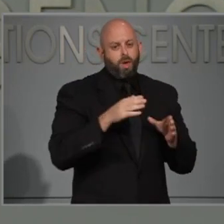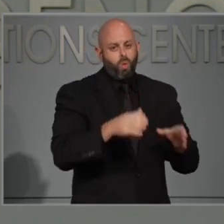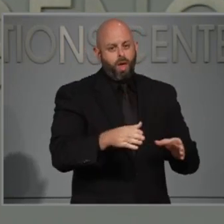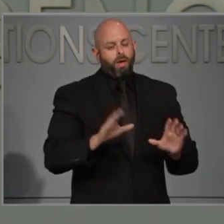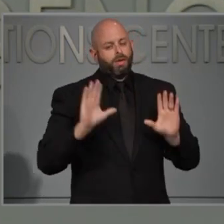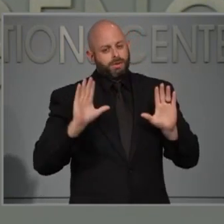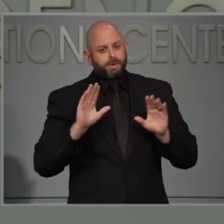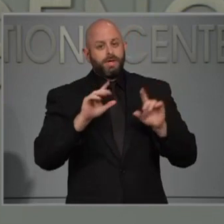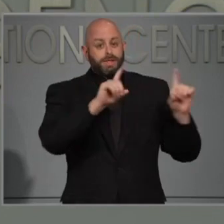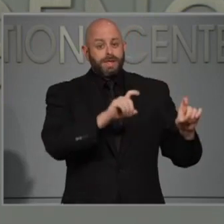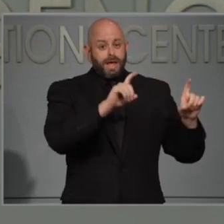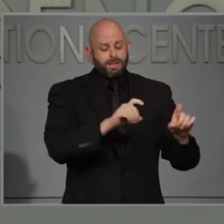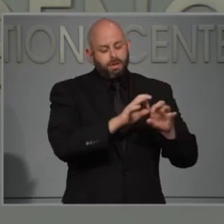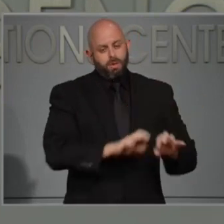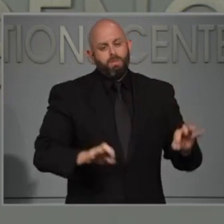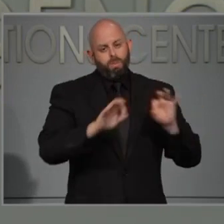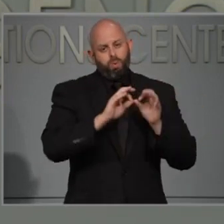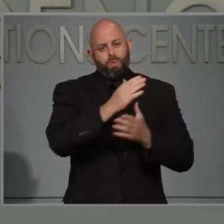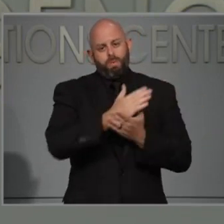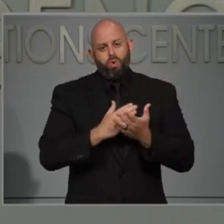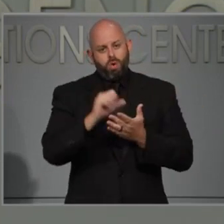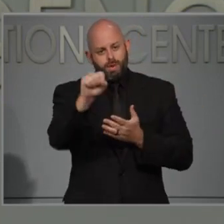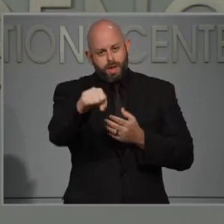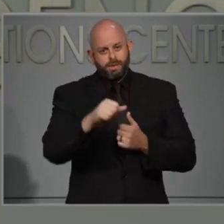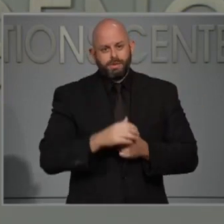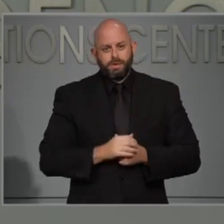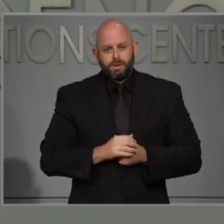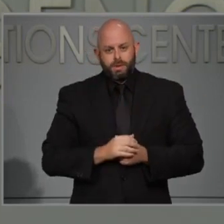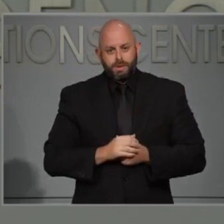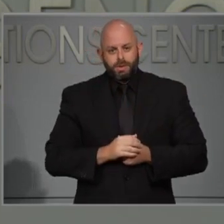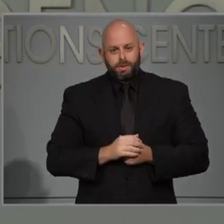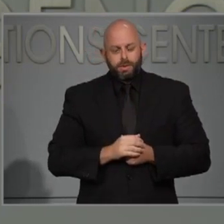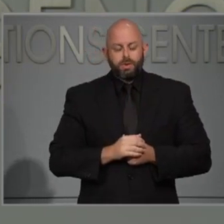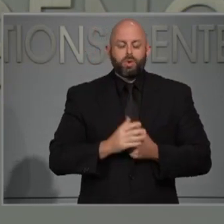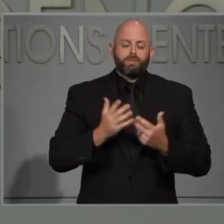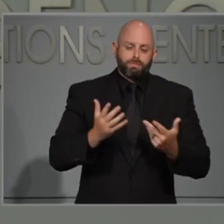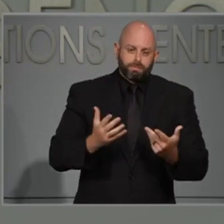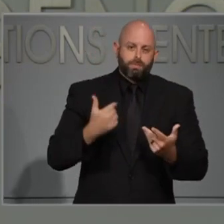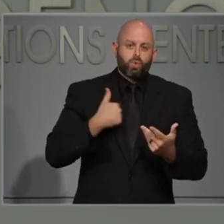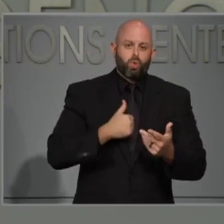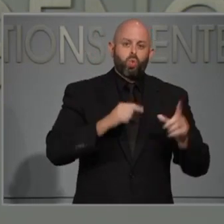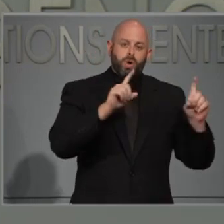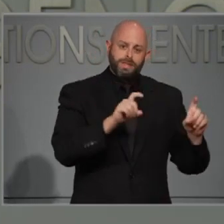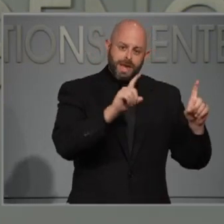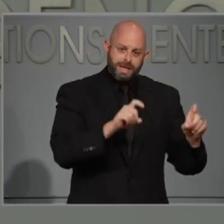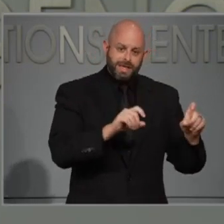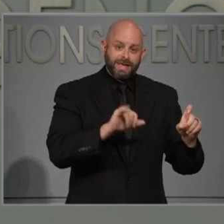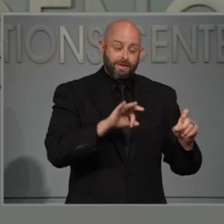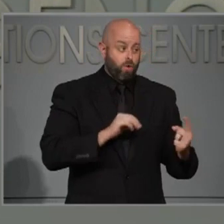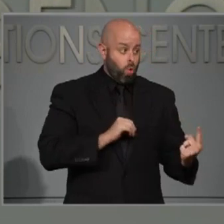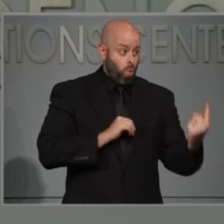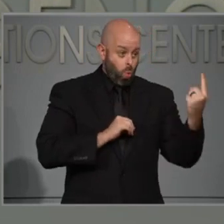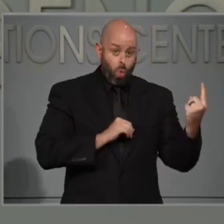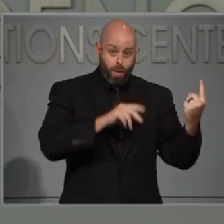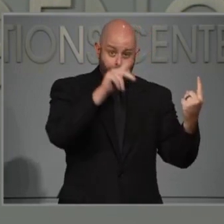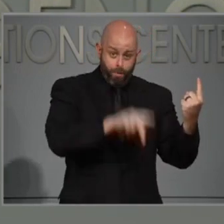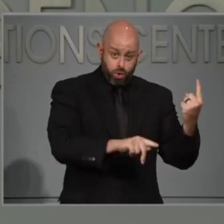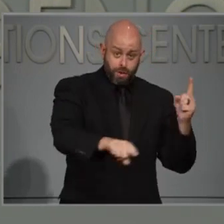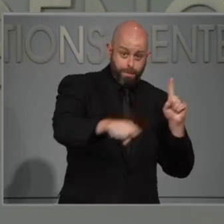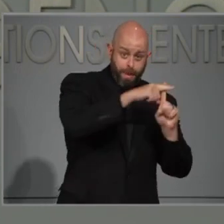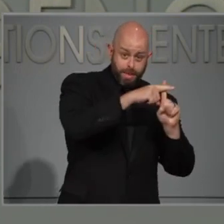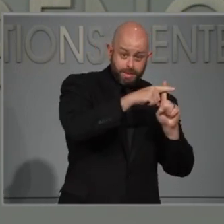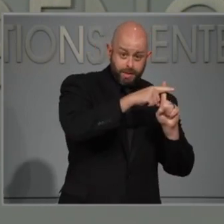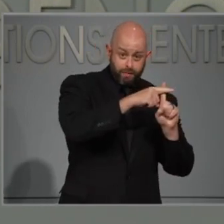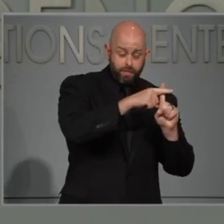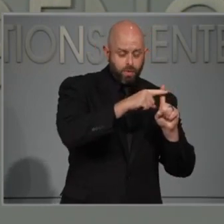important component of that. So not only are we doing testing when there is one case, right? So we're not waiting for